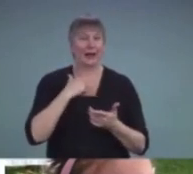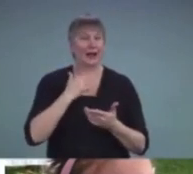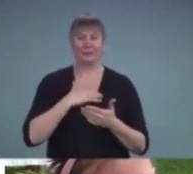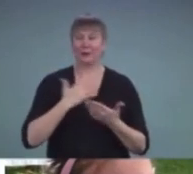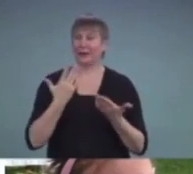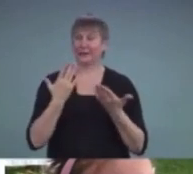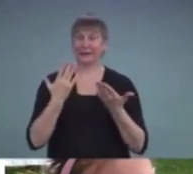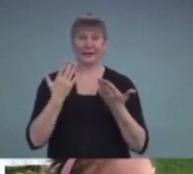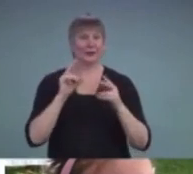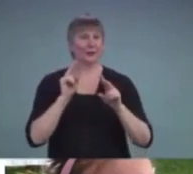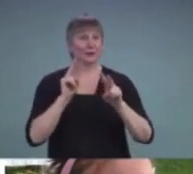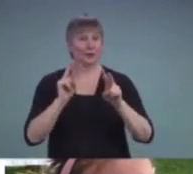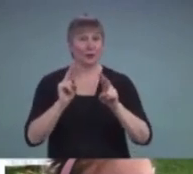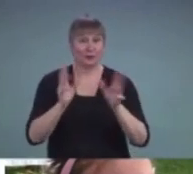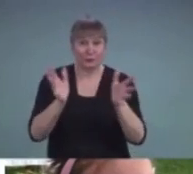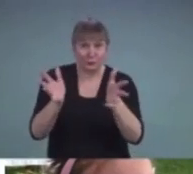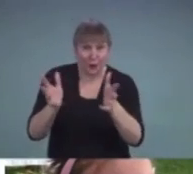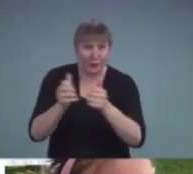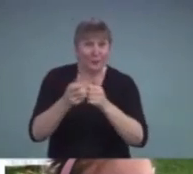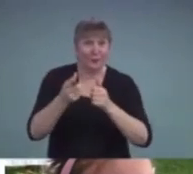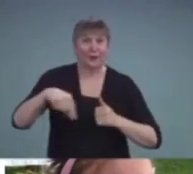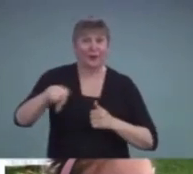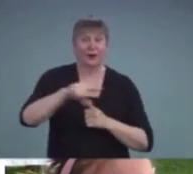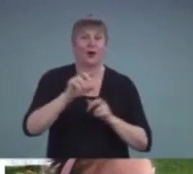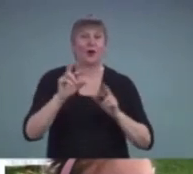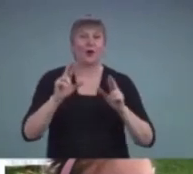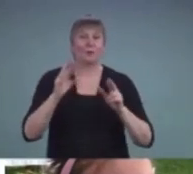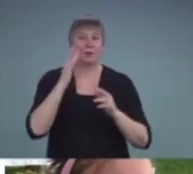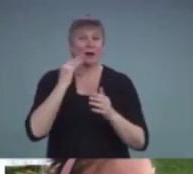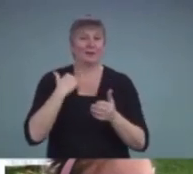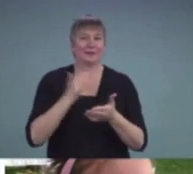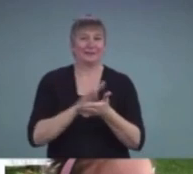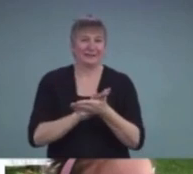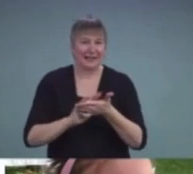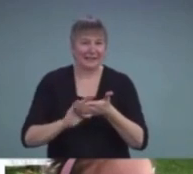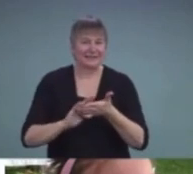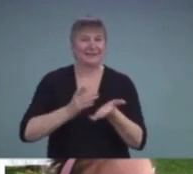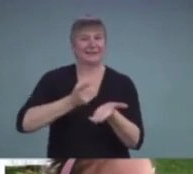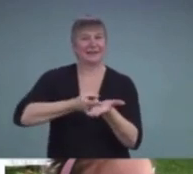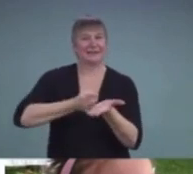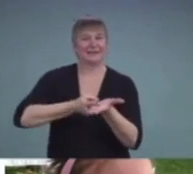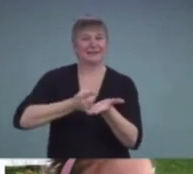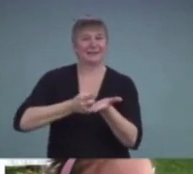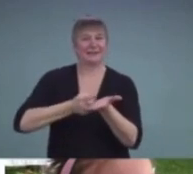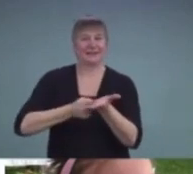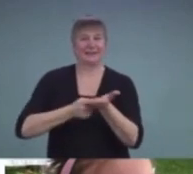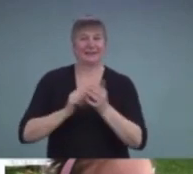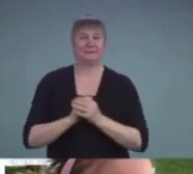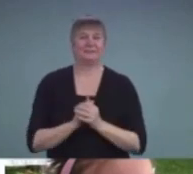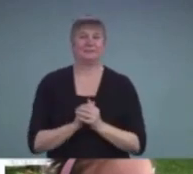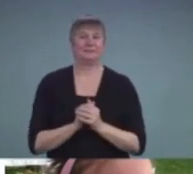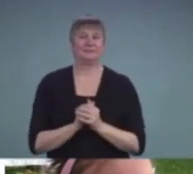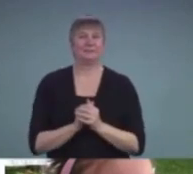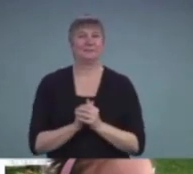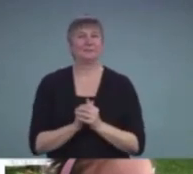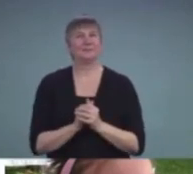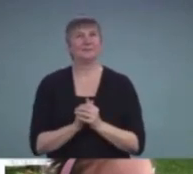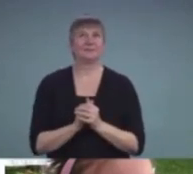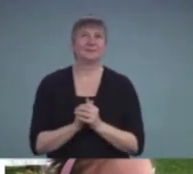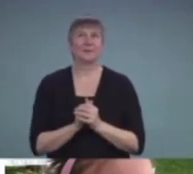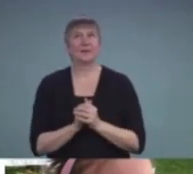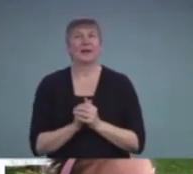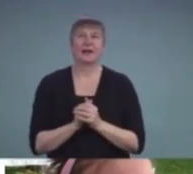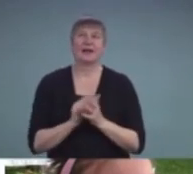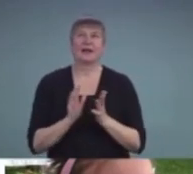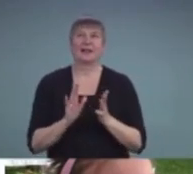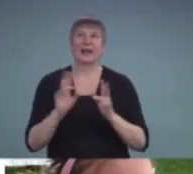with all of you today, and hopefully we'll have some good discussions. This is a topic that became more apparent